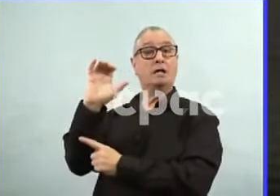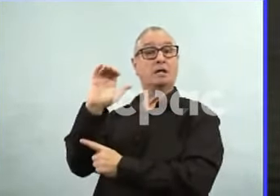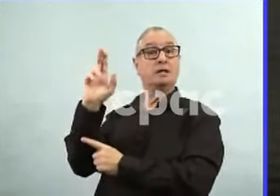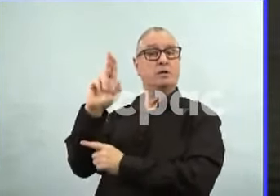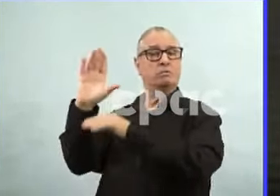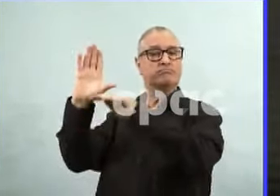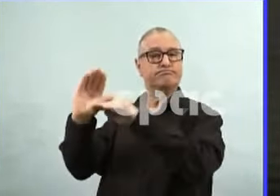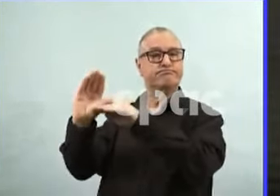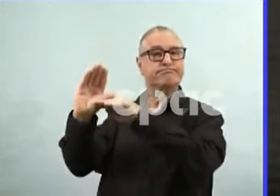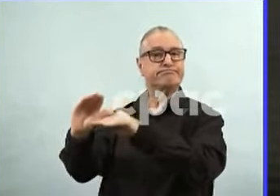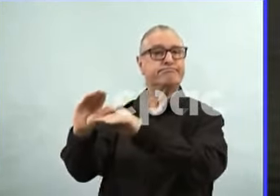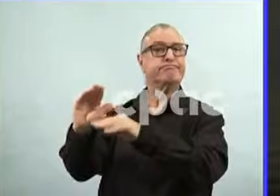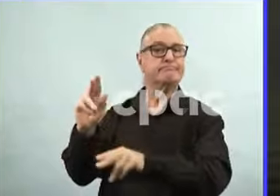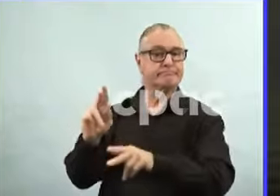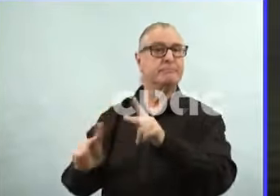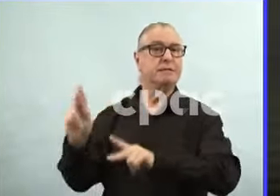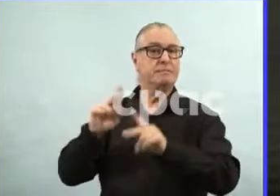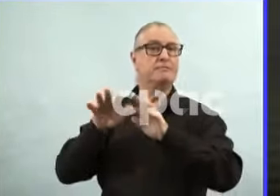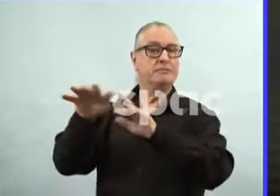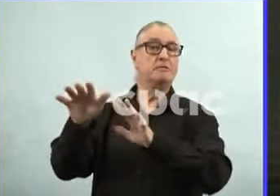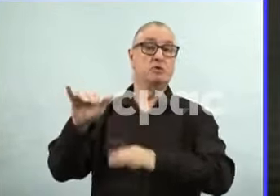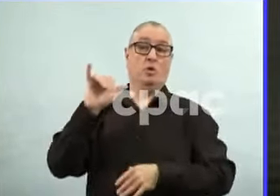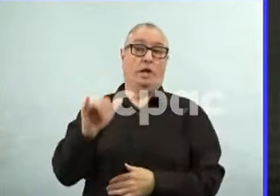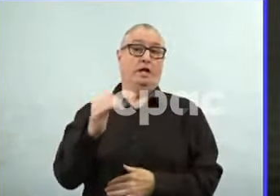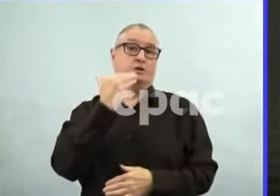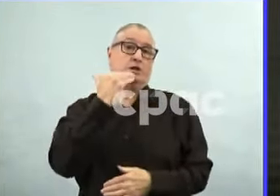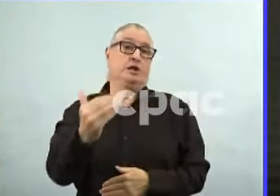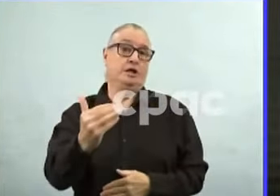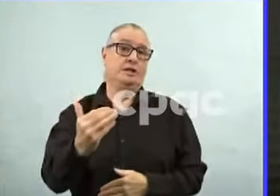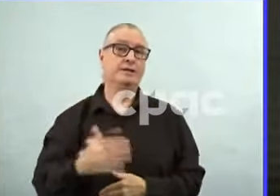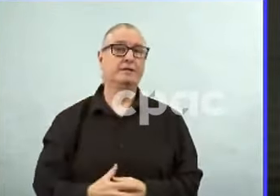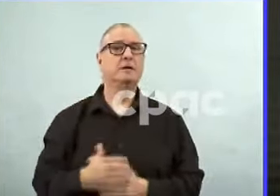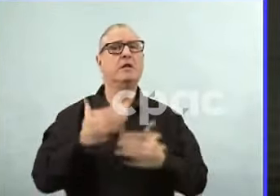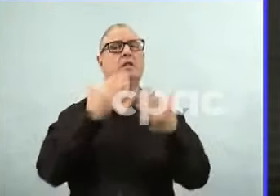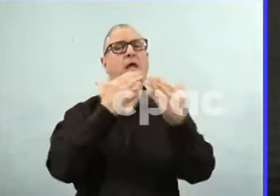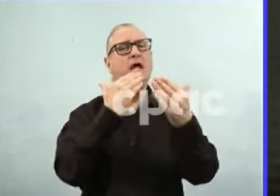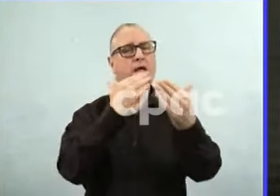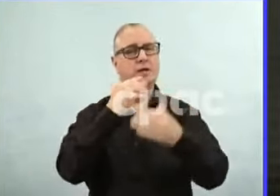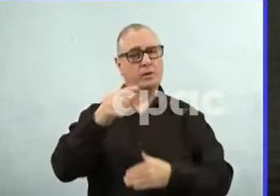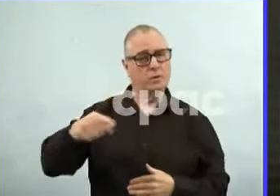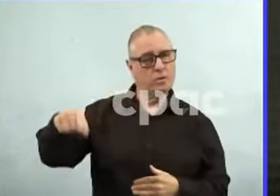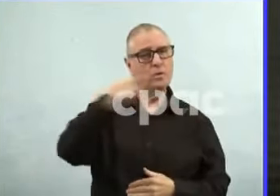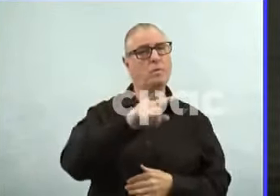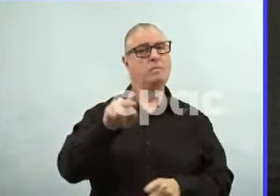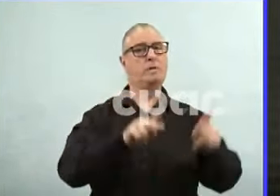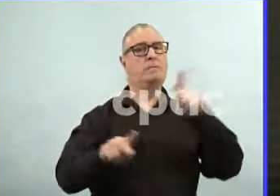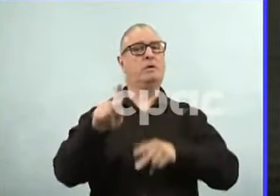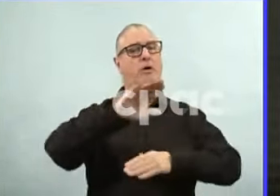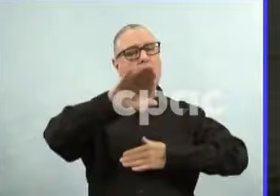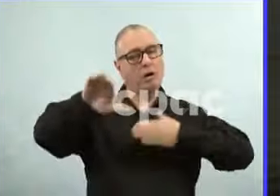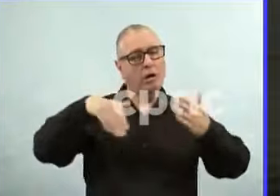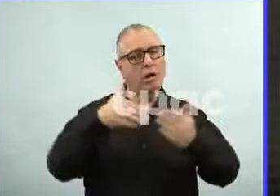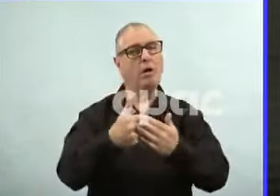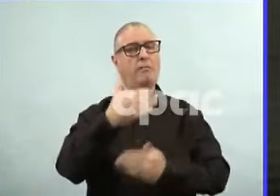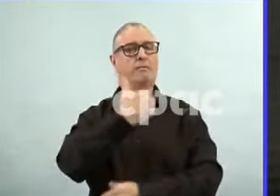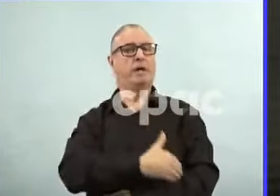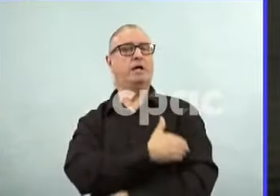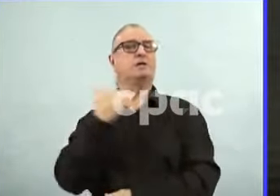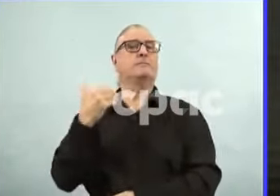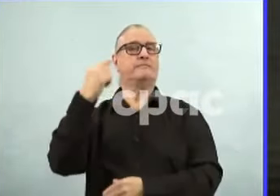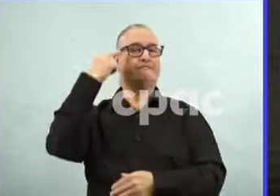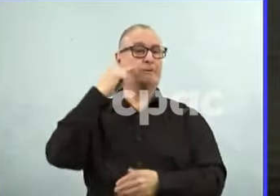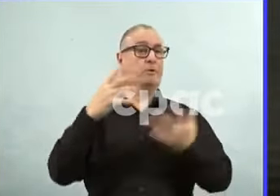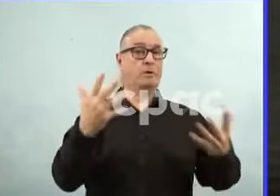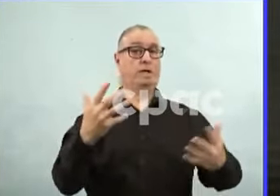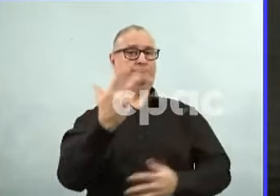thank all Manitobans. I want to thank all Canadians for doing what public health has asked them to do. You've put us in a position to